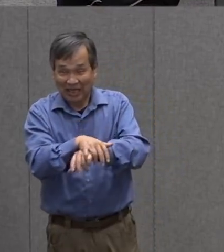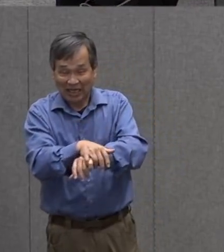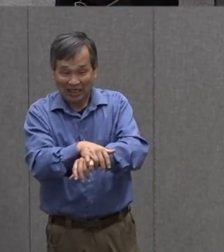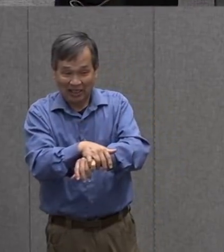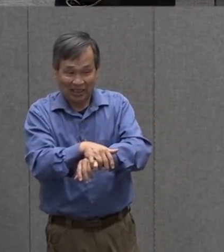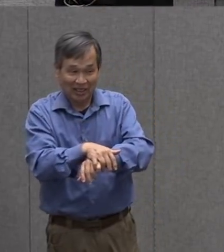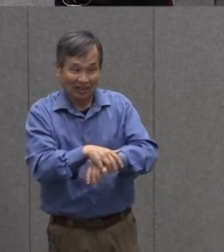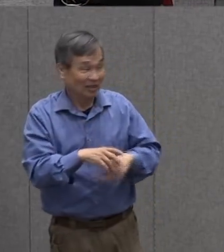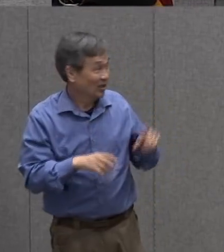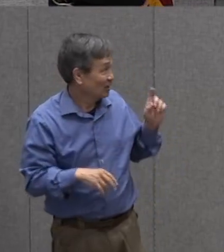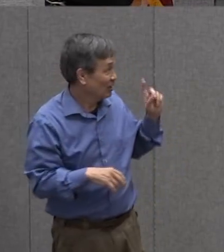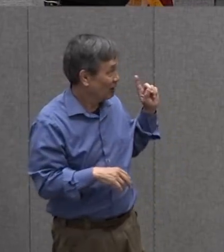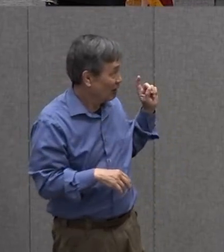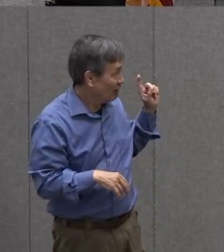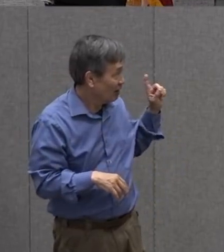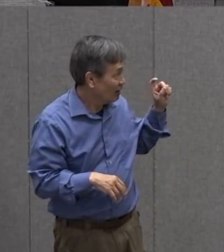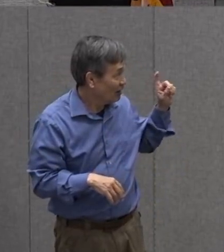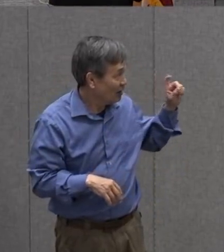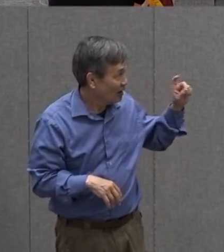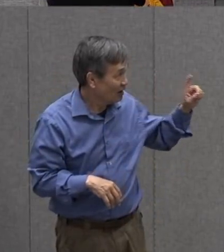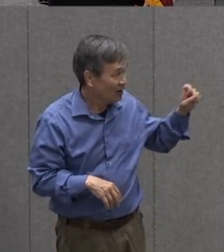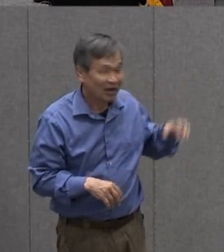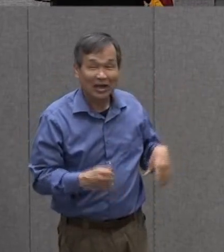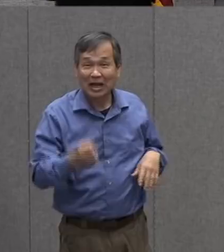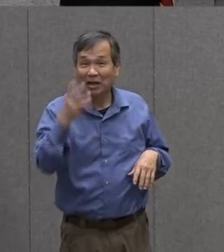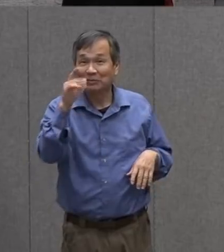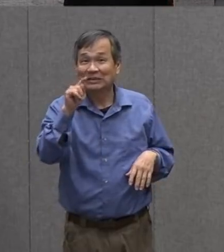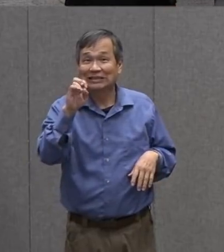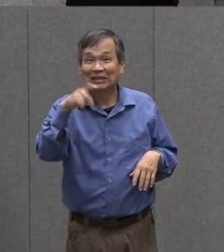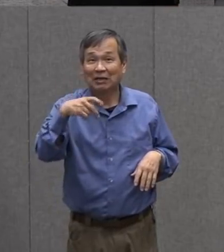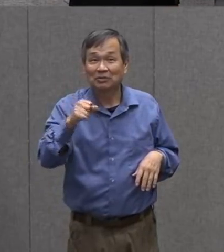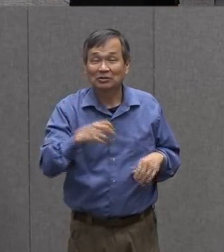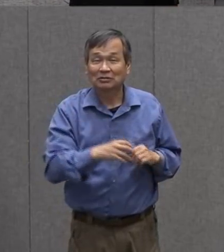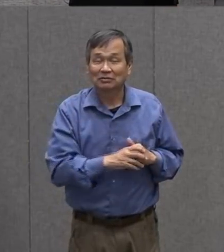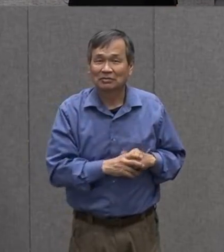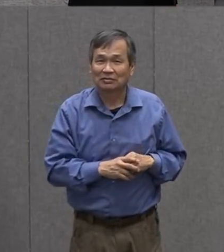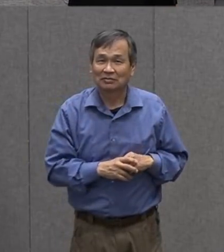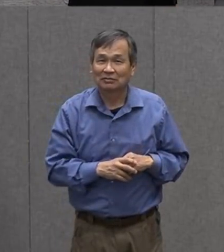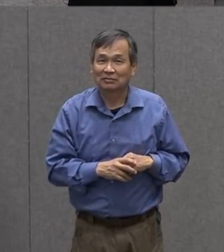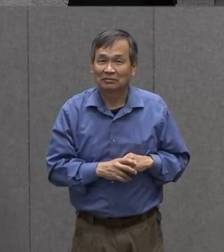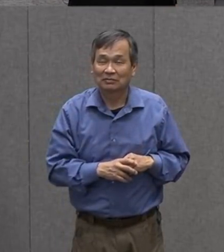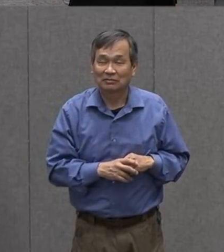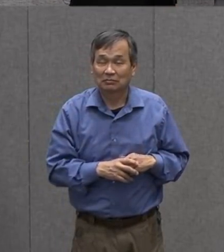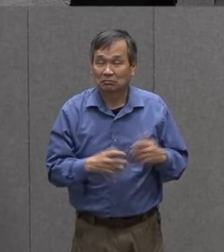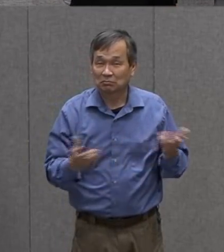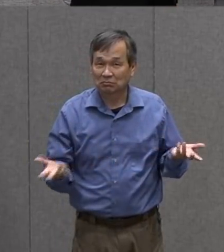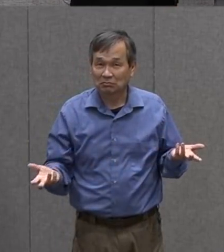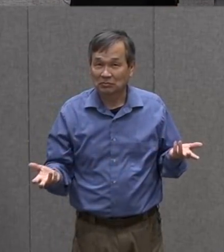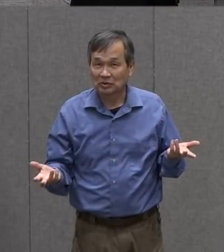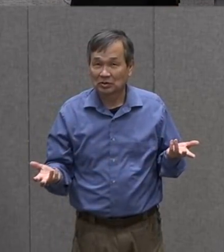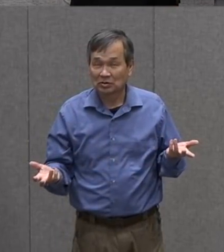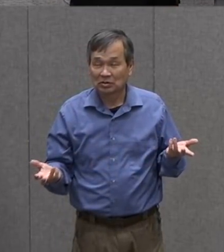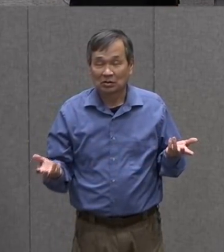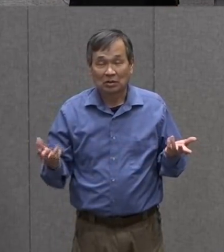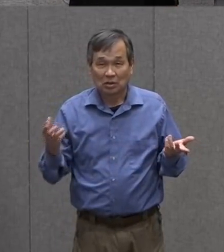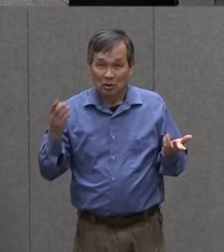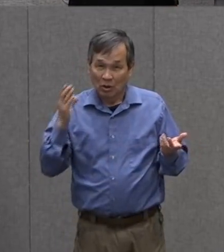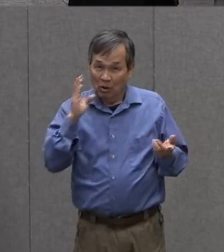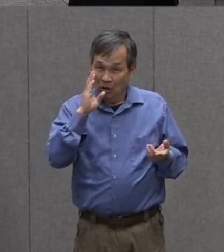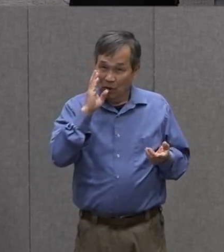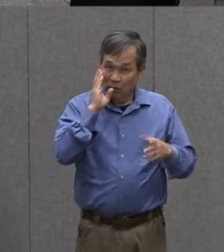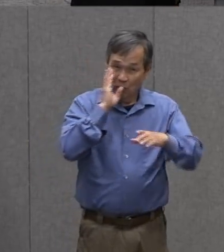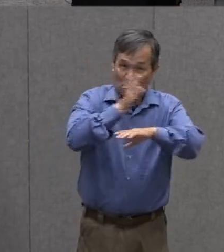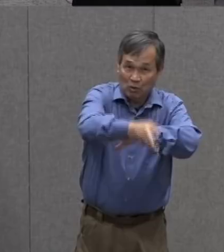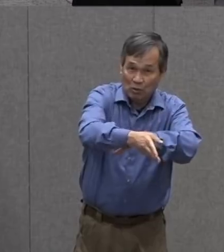ecosystem how many steps did he take across did he get all the way now i've got